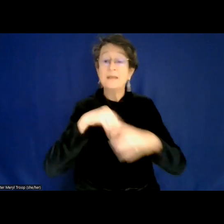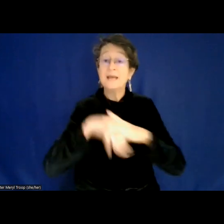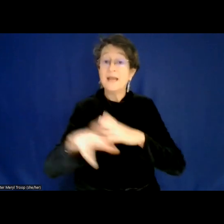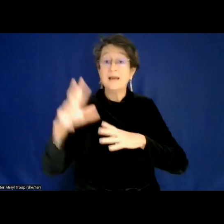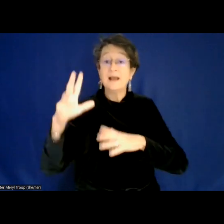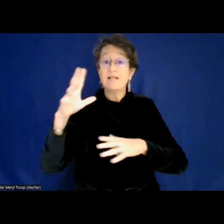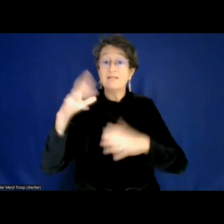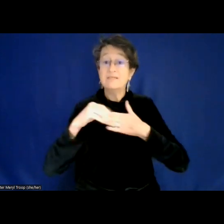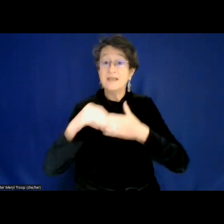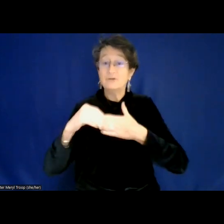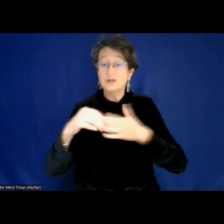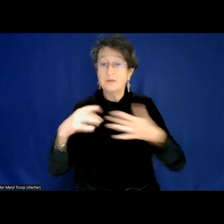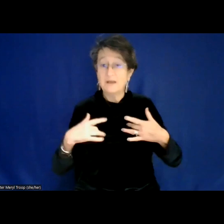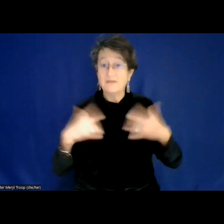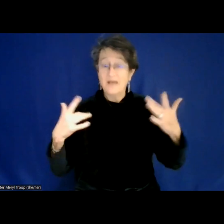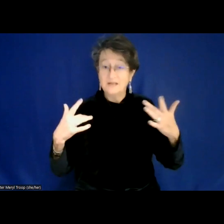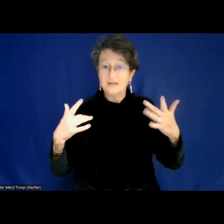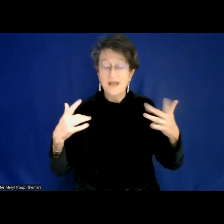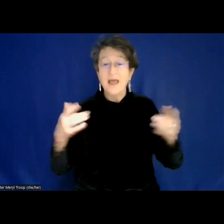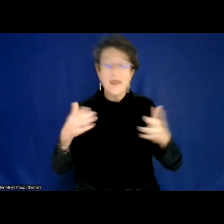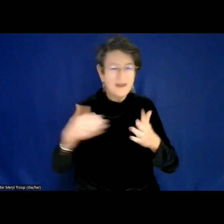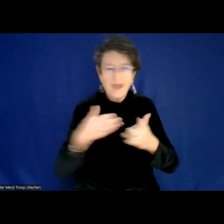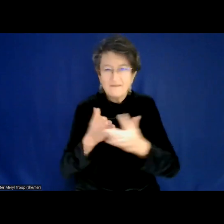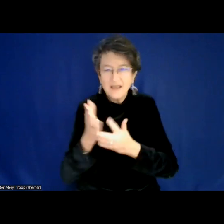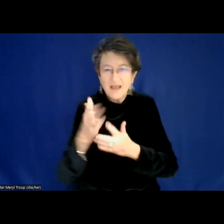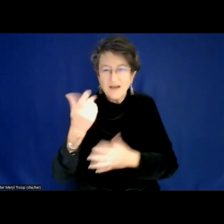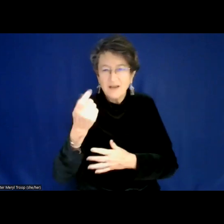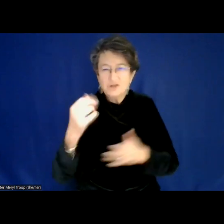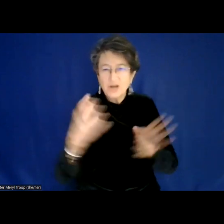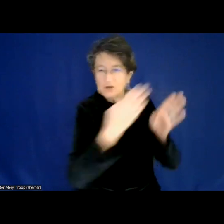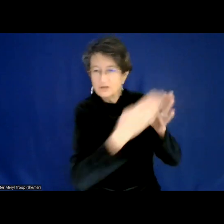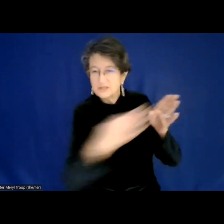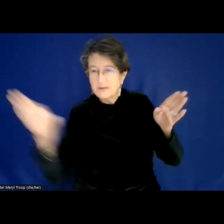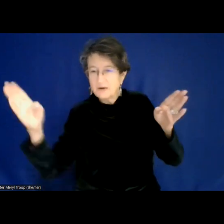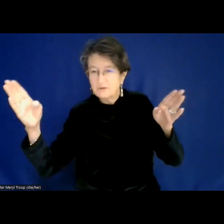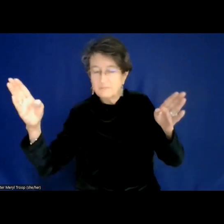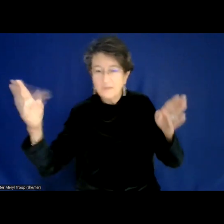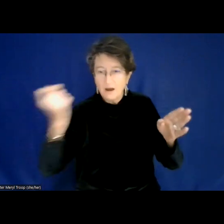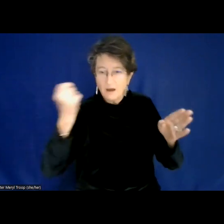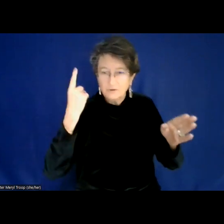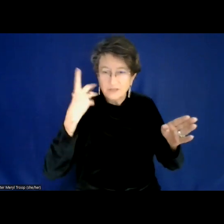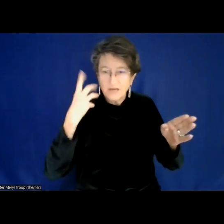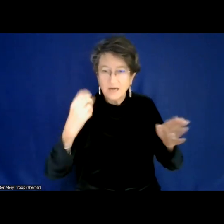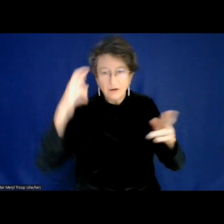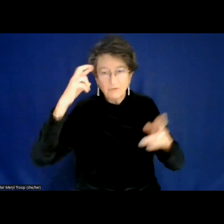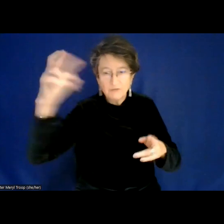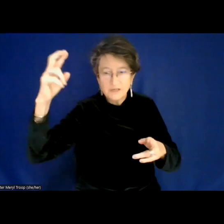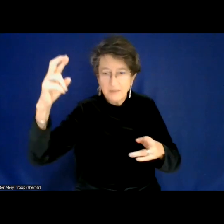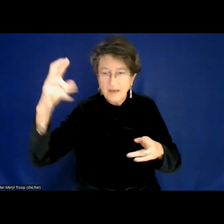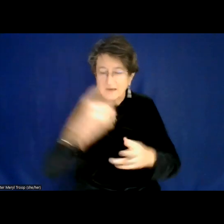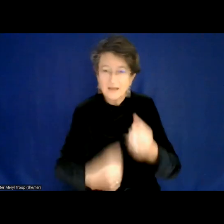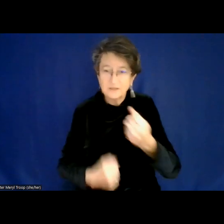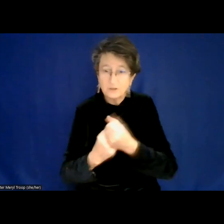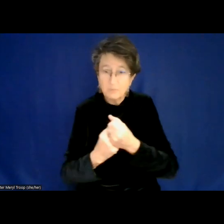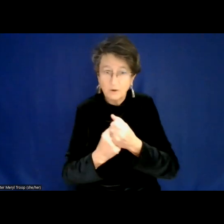the Gender Spectrum, Understand, Respect, and Support. So this morning, we're going to dig into the concept of gender